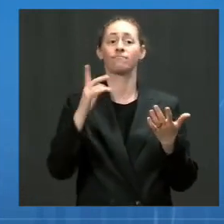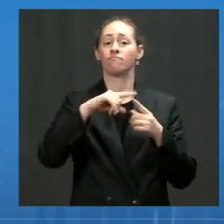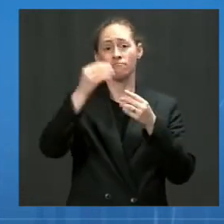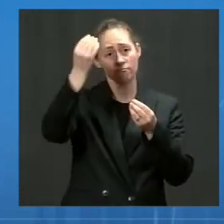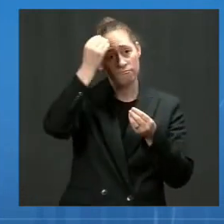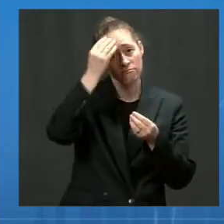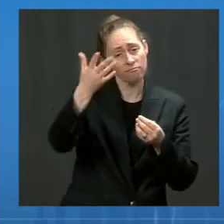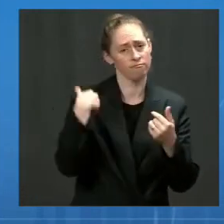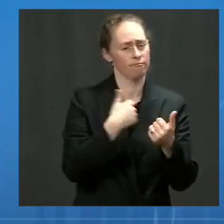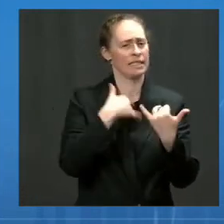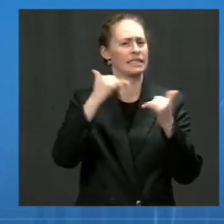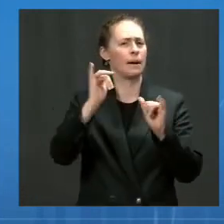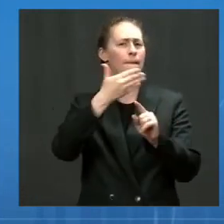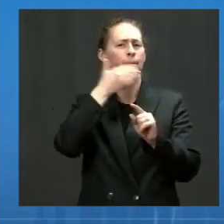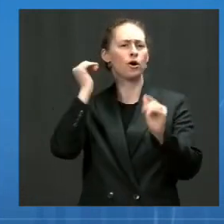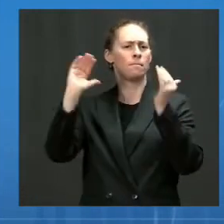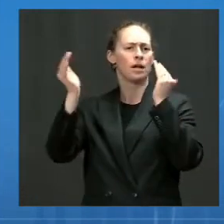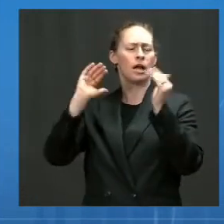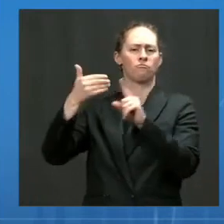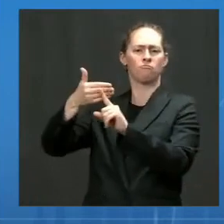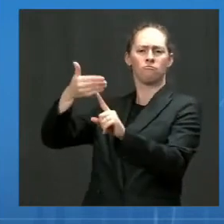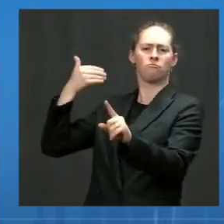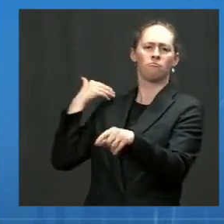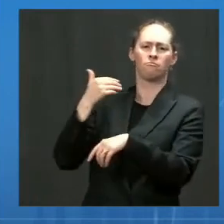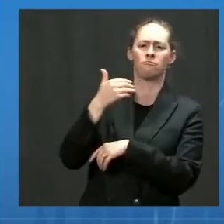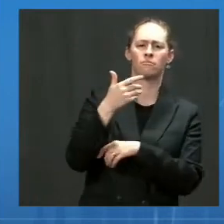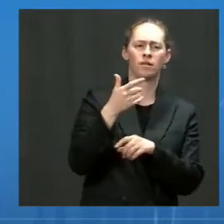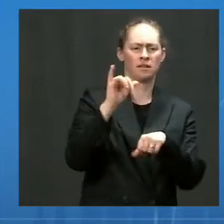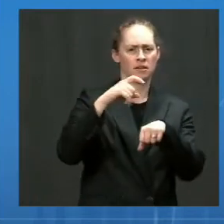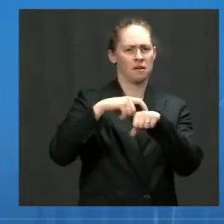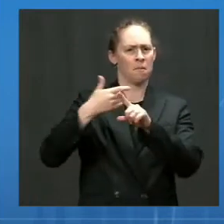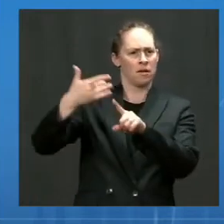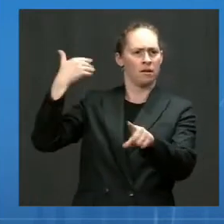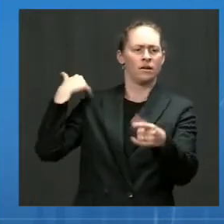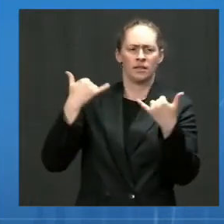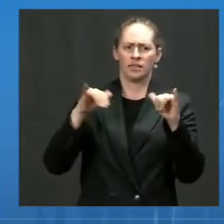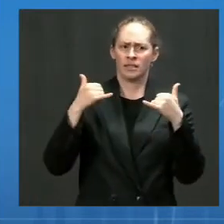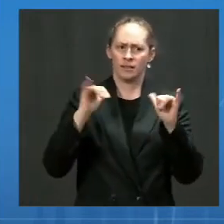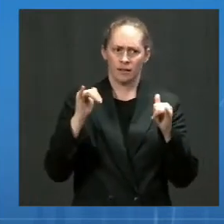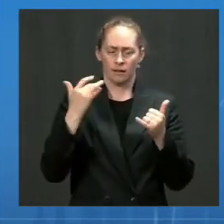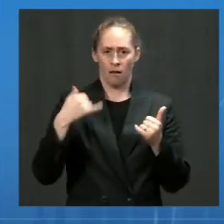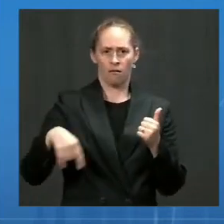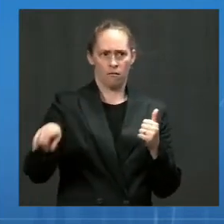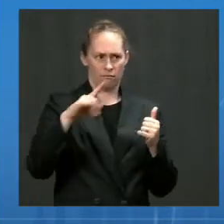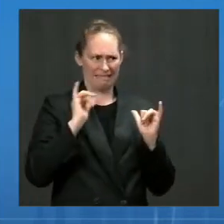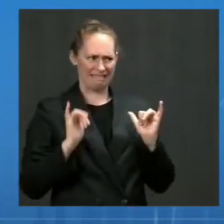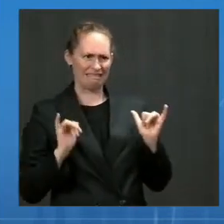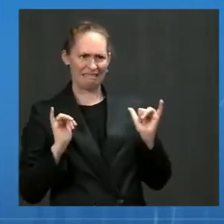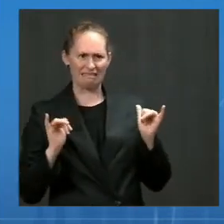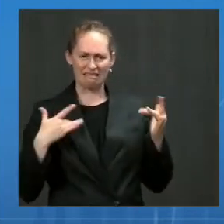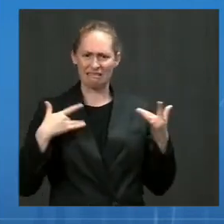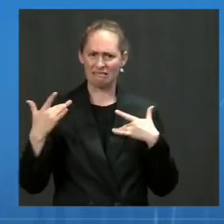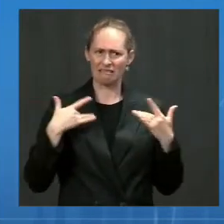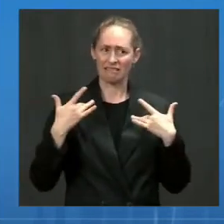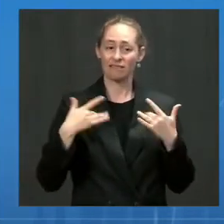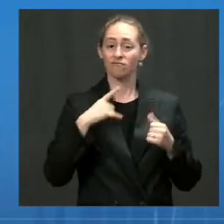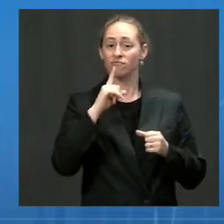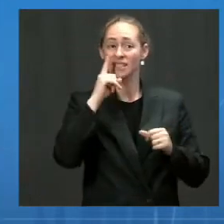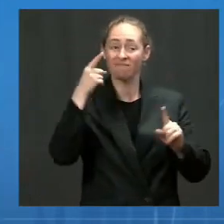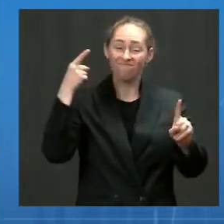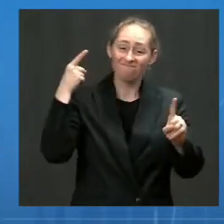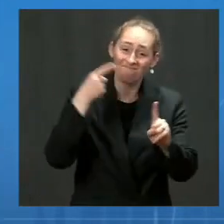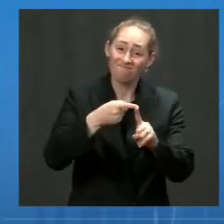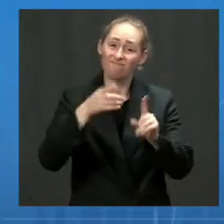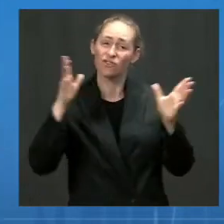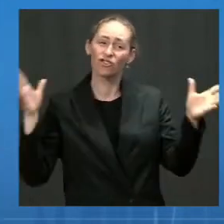January through April, this increased in red area is giving us all a reason to double down and get more people vaccinated.